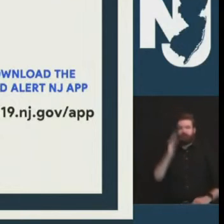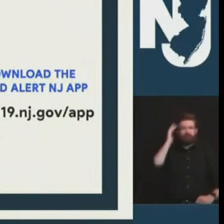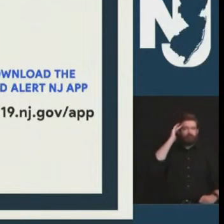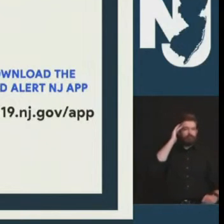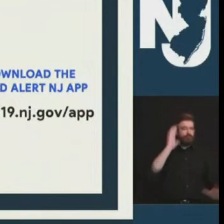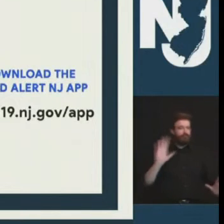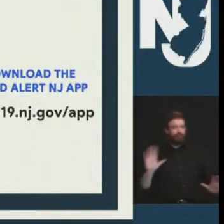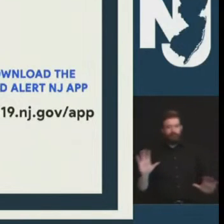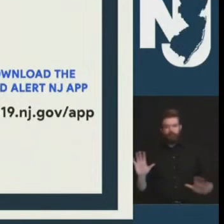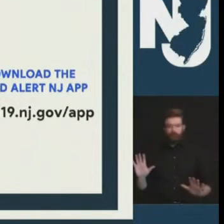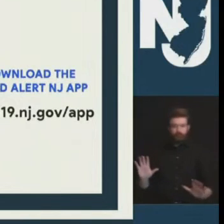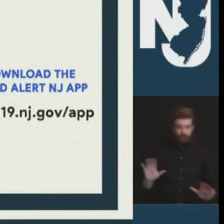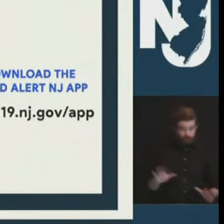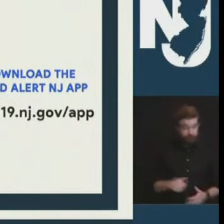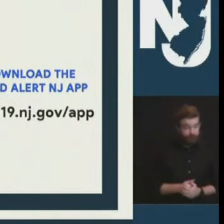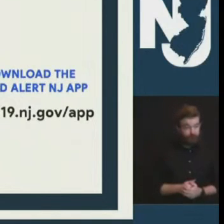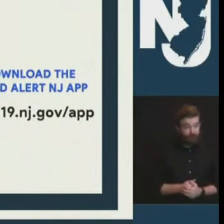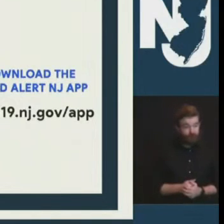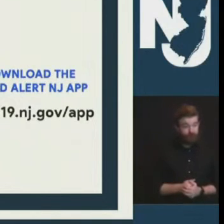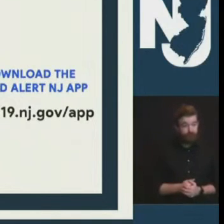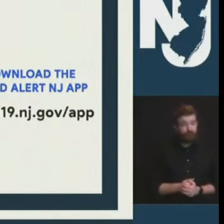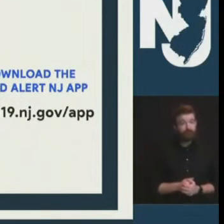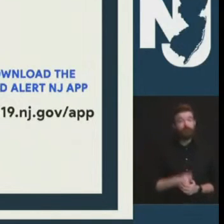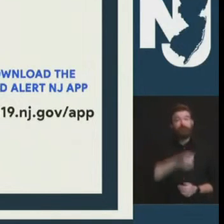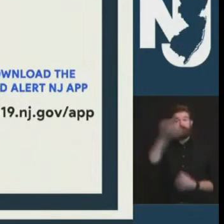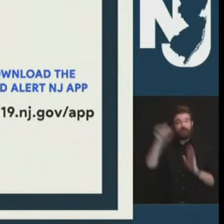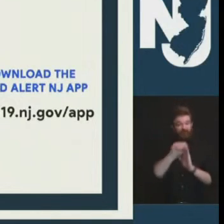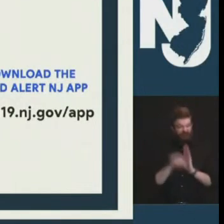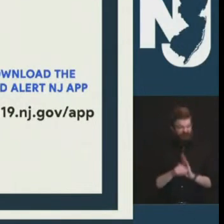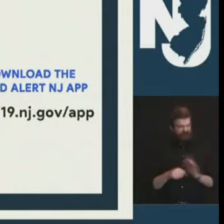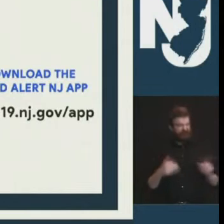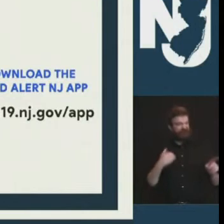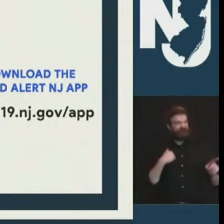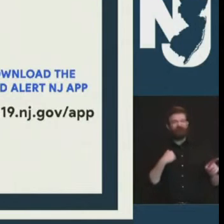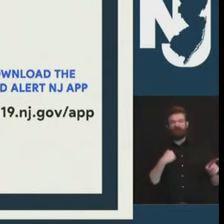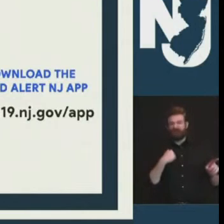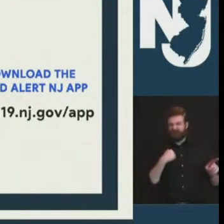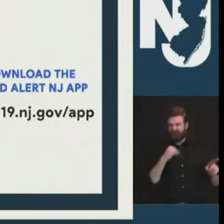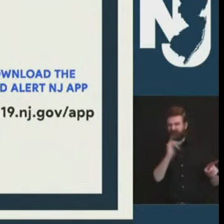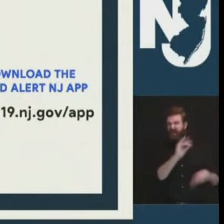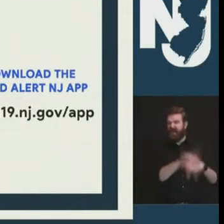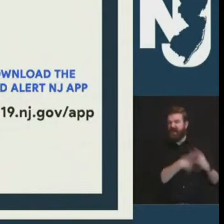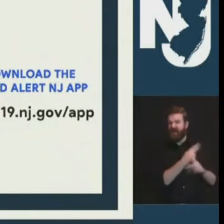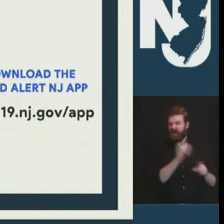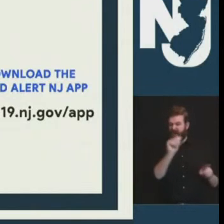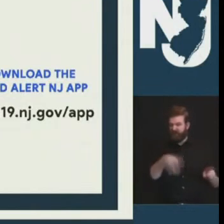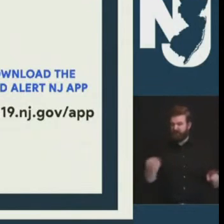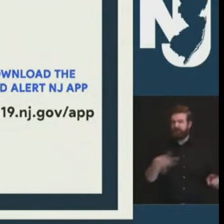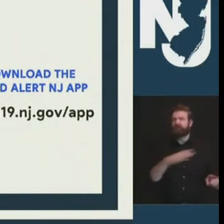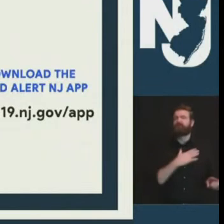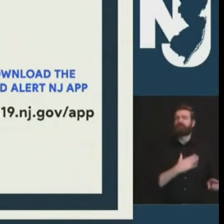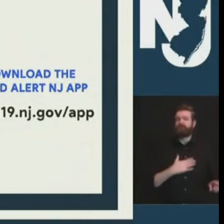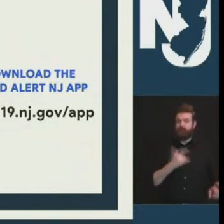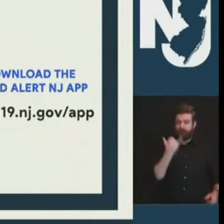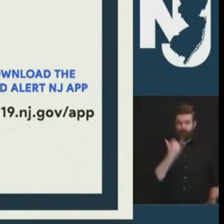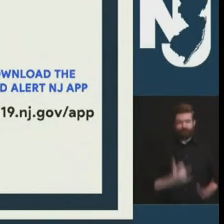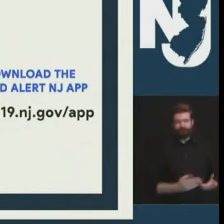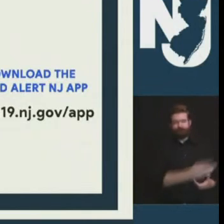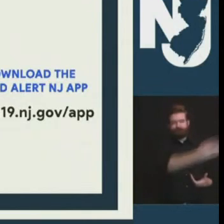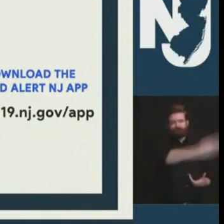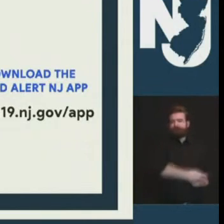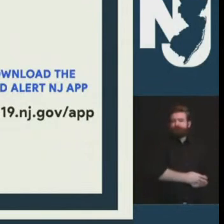download the better position we are across our entire region so please add your phone to our fight and download